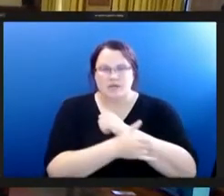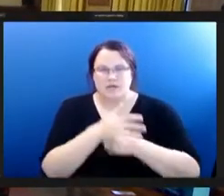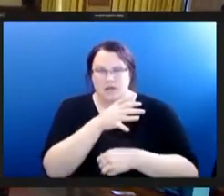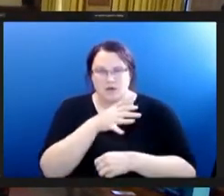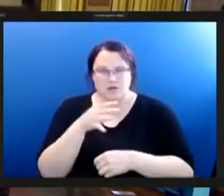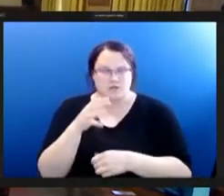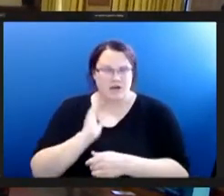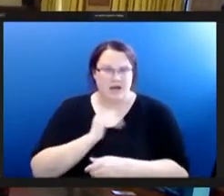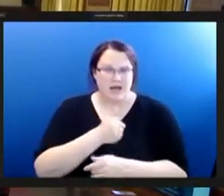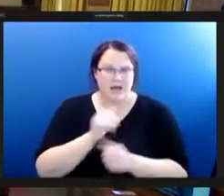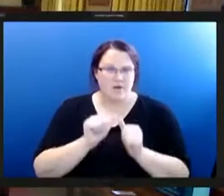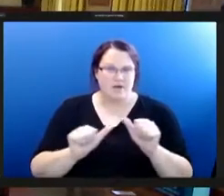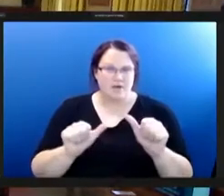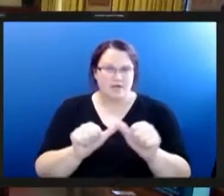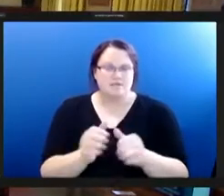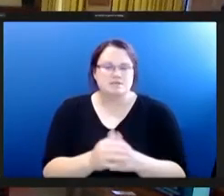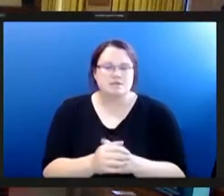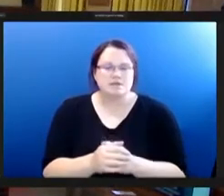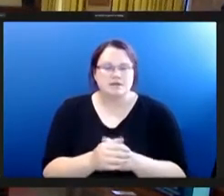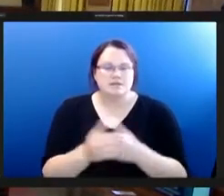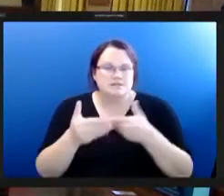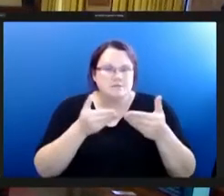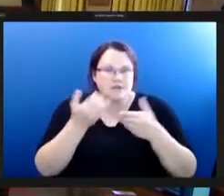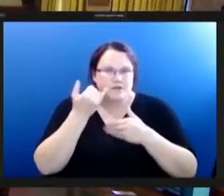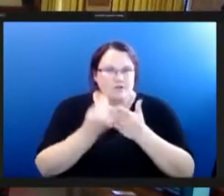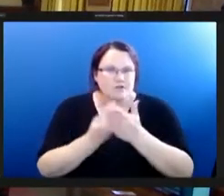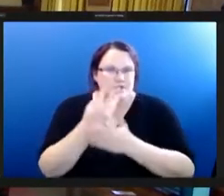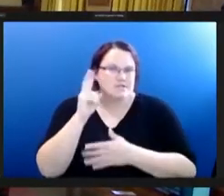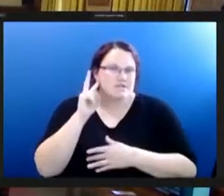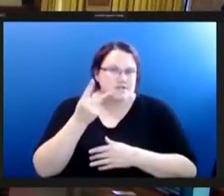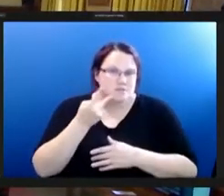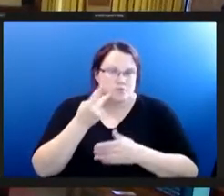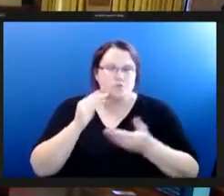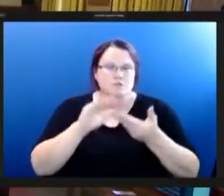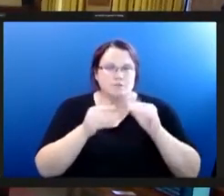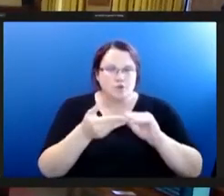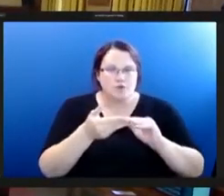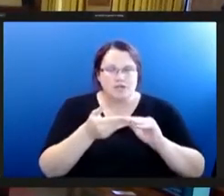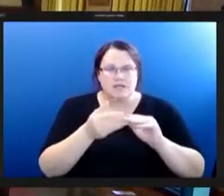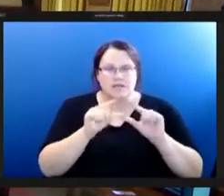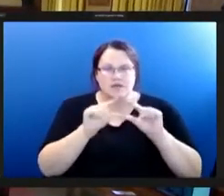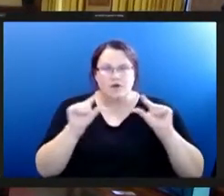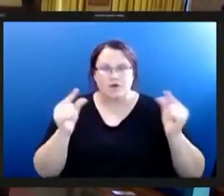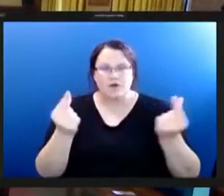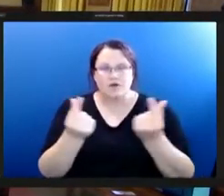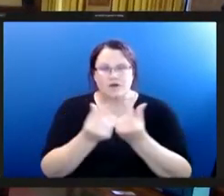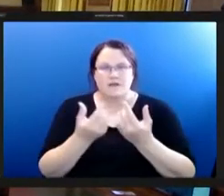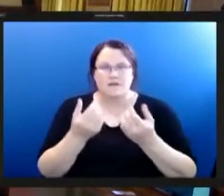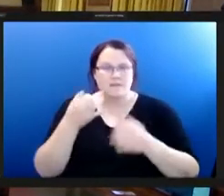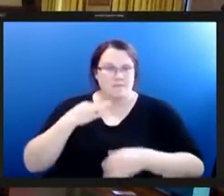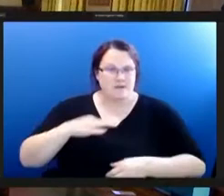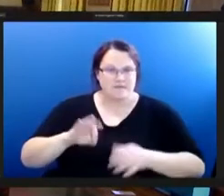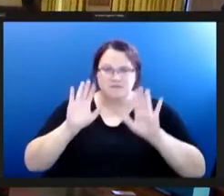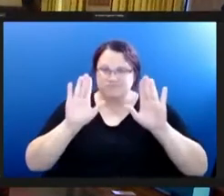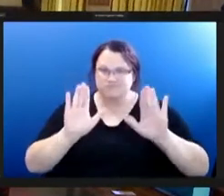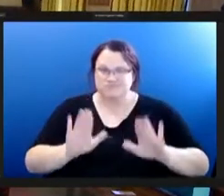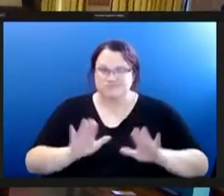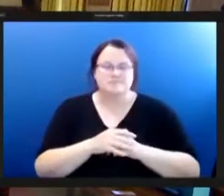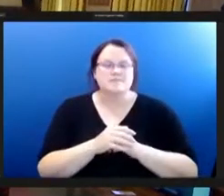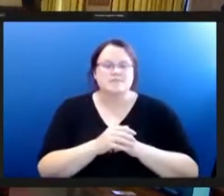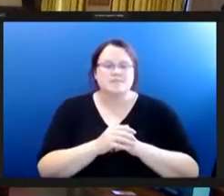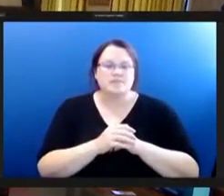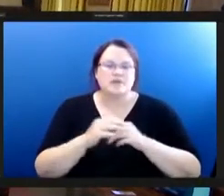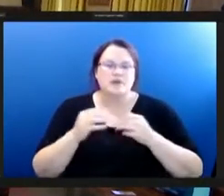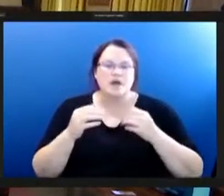region whether you're raising vegetables at home or in the community plot the benefits are multiple and rich gardening provides an abundance